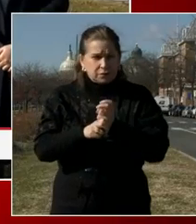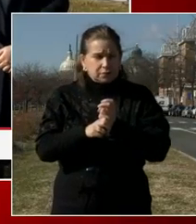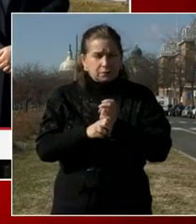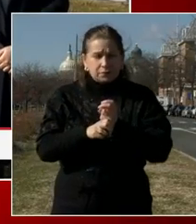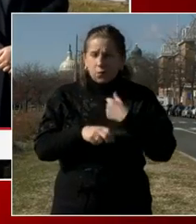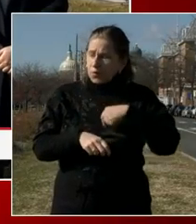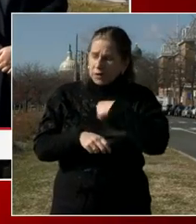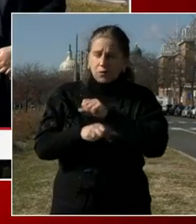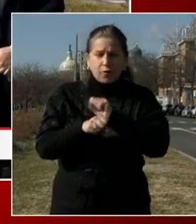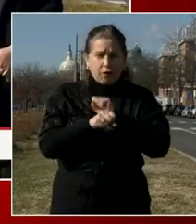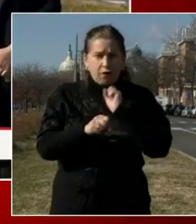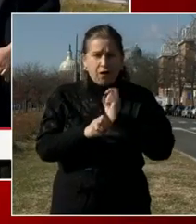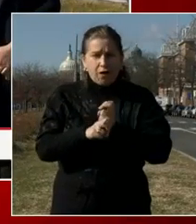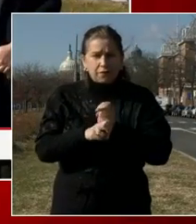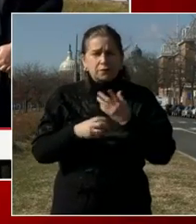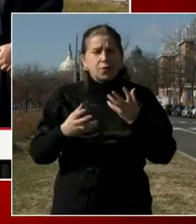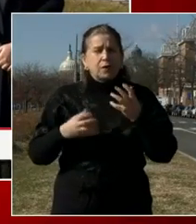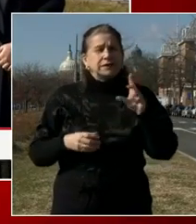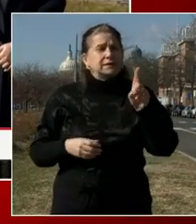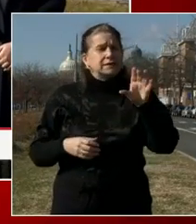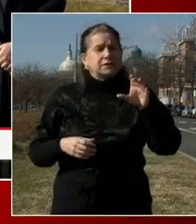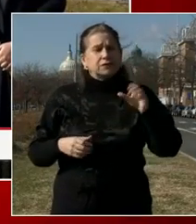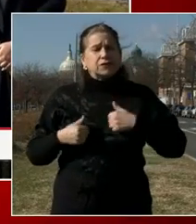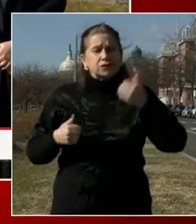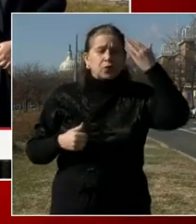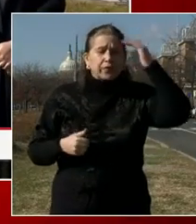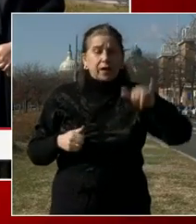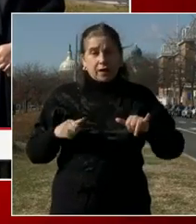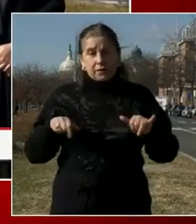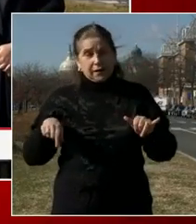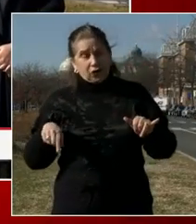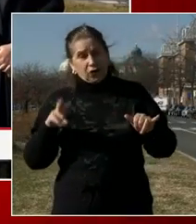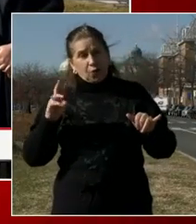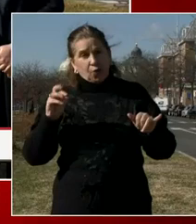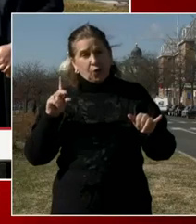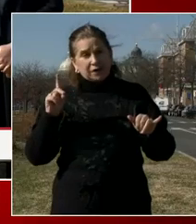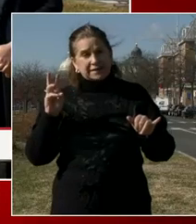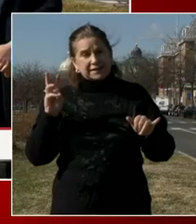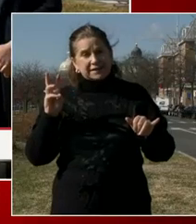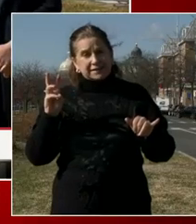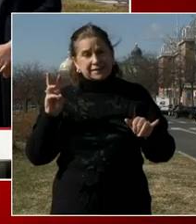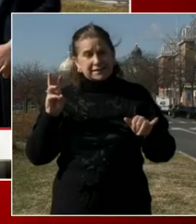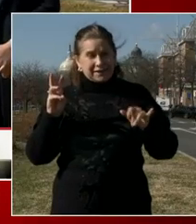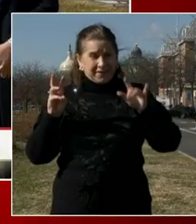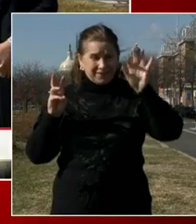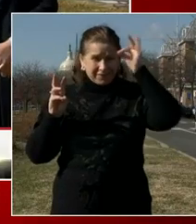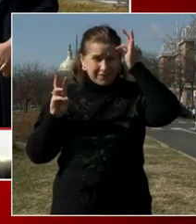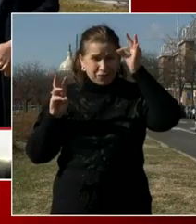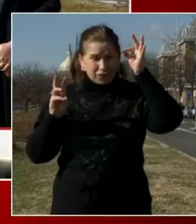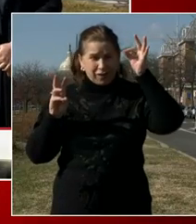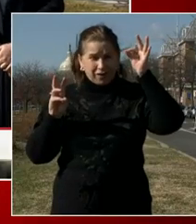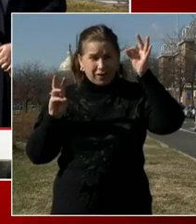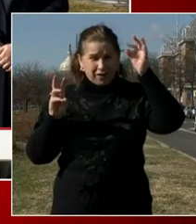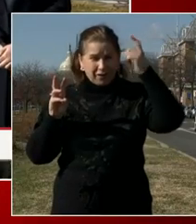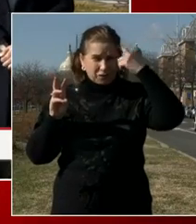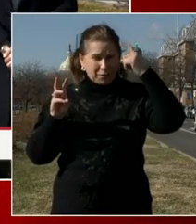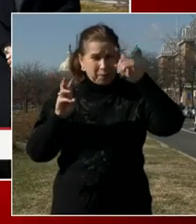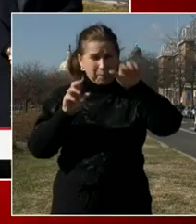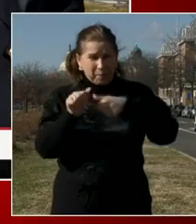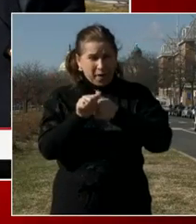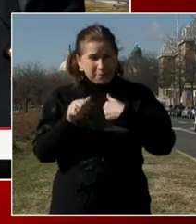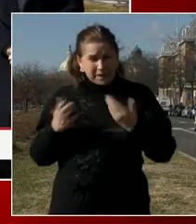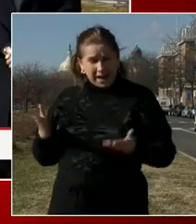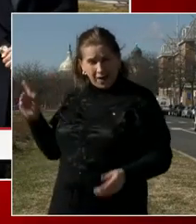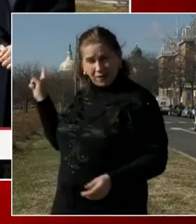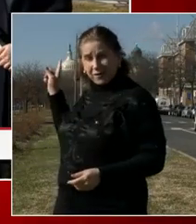Now, of course, in Ward 6, we are no stranger to the federal capital complex. They may be pictures and symbols of American democracy